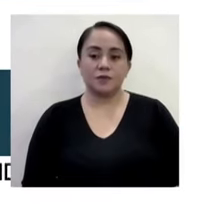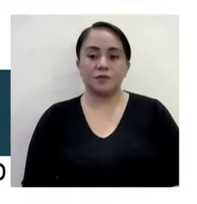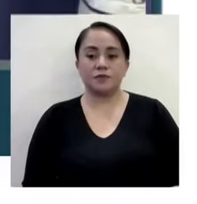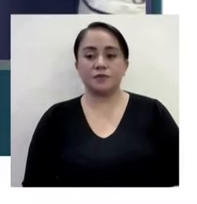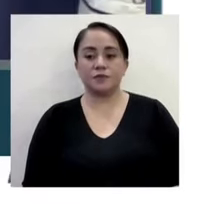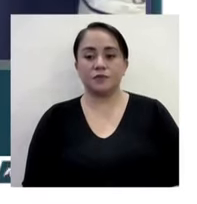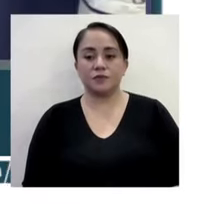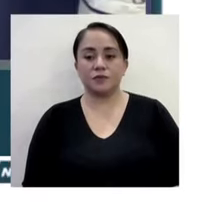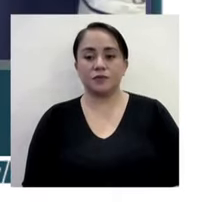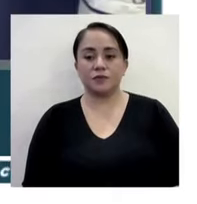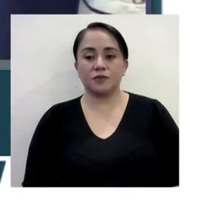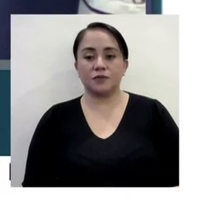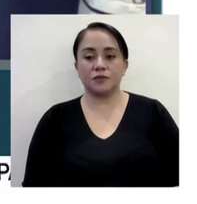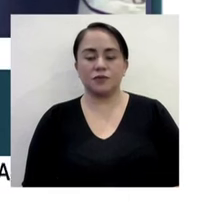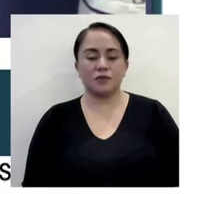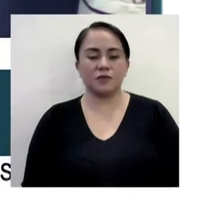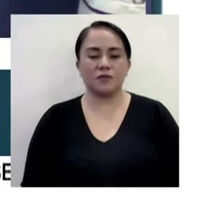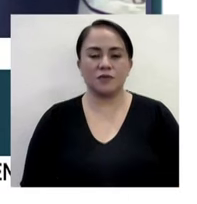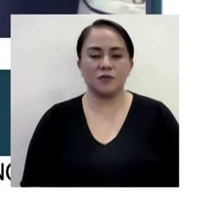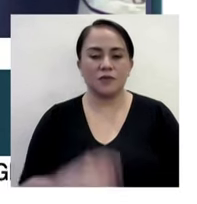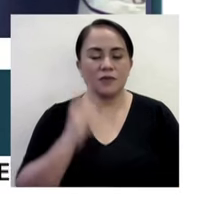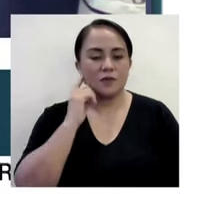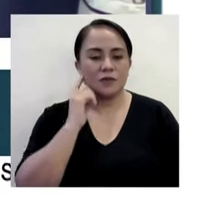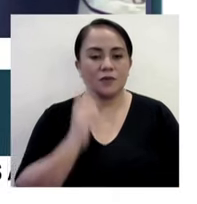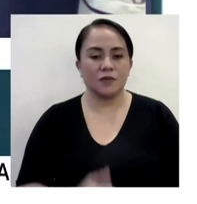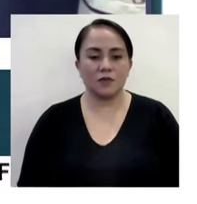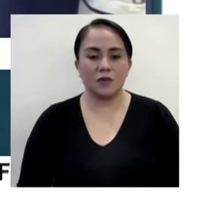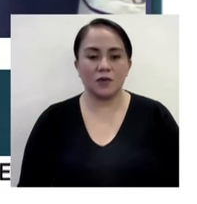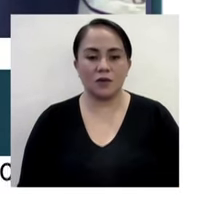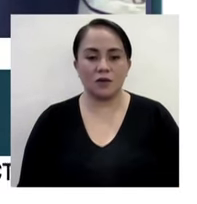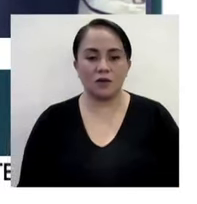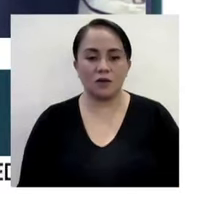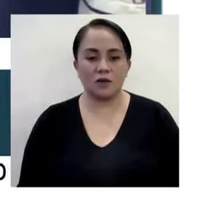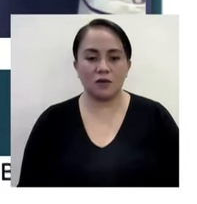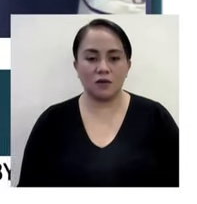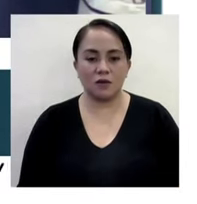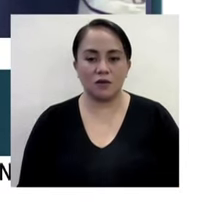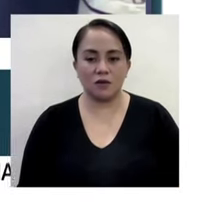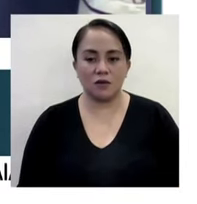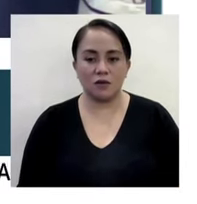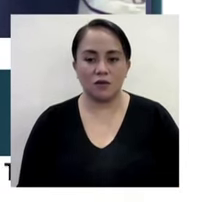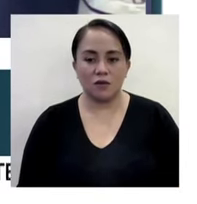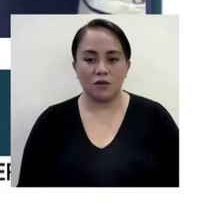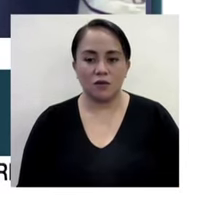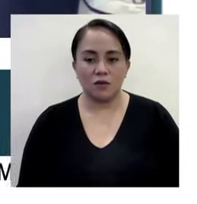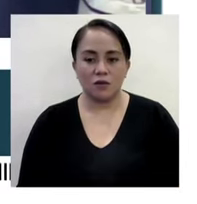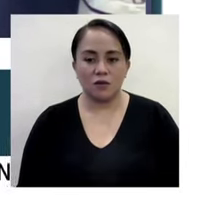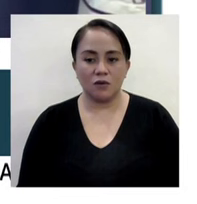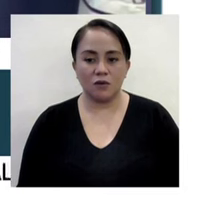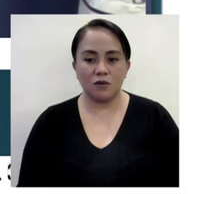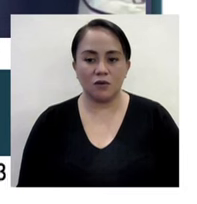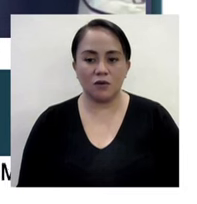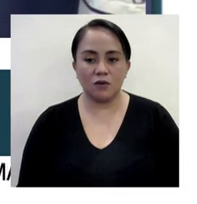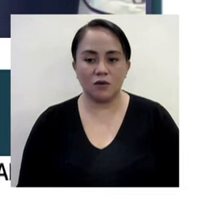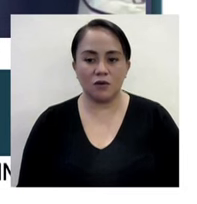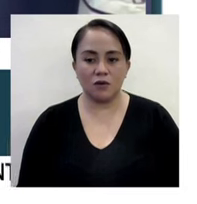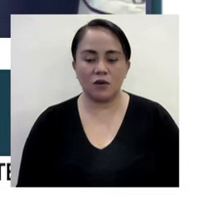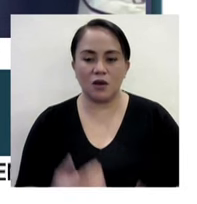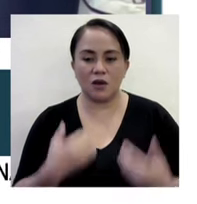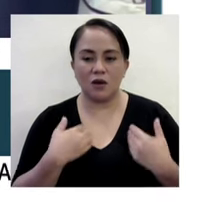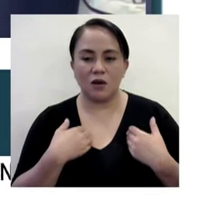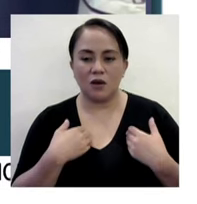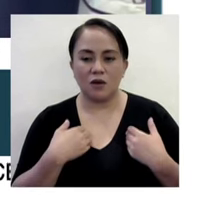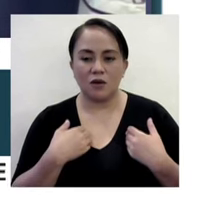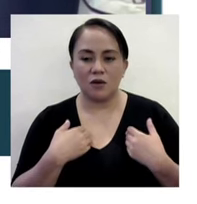It's quite a relief. It's really quite a relief because there were people entertaining